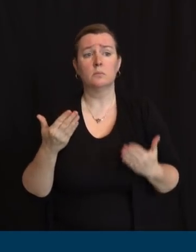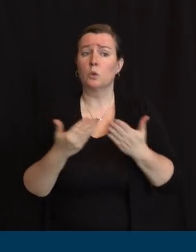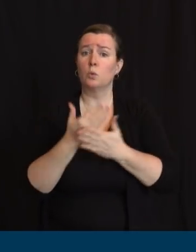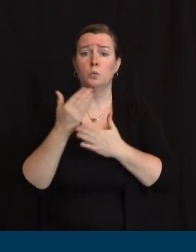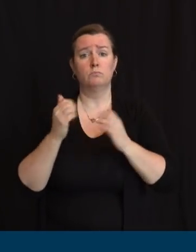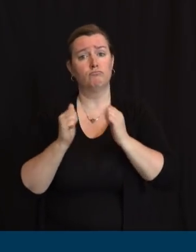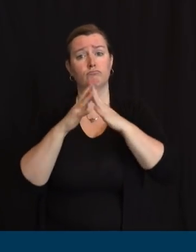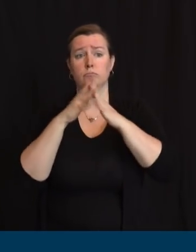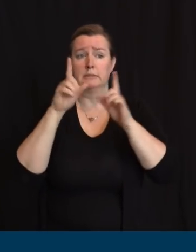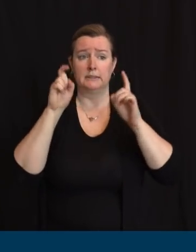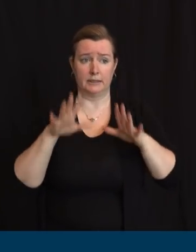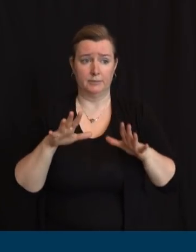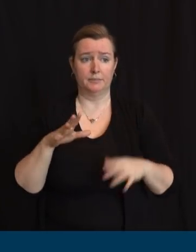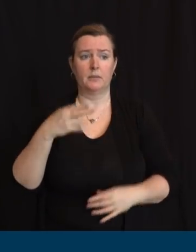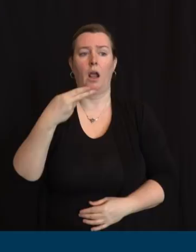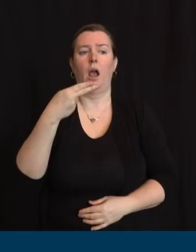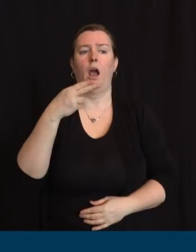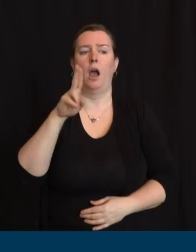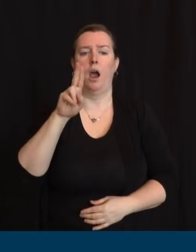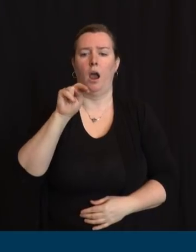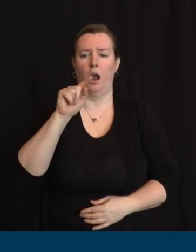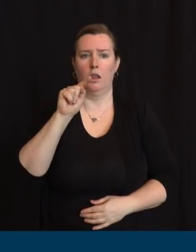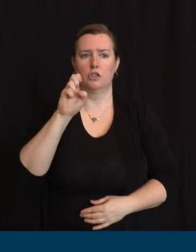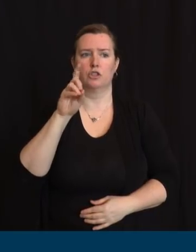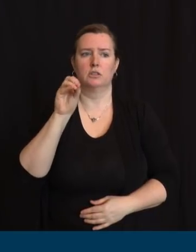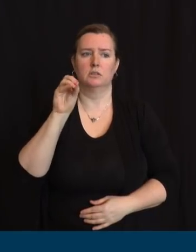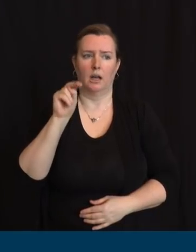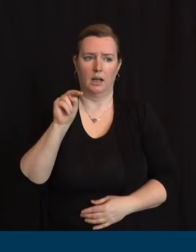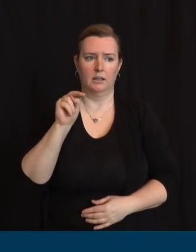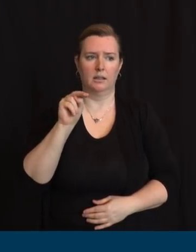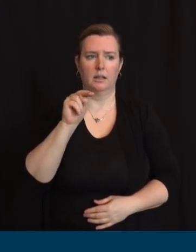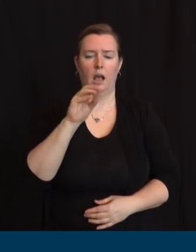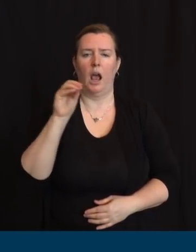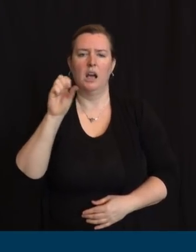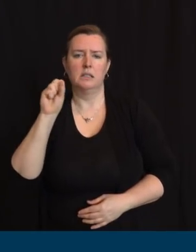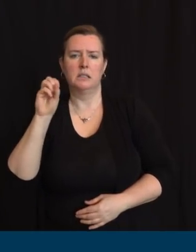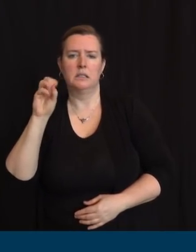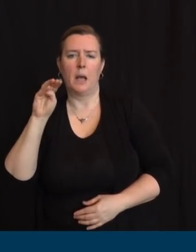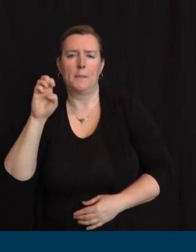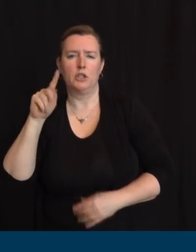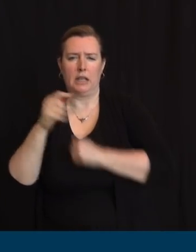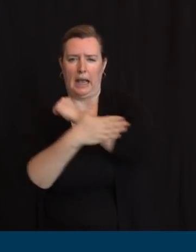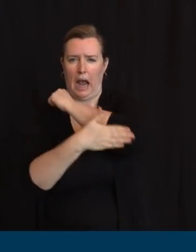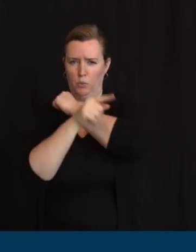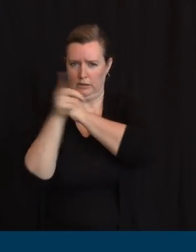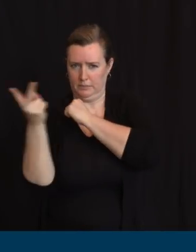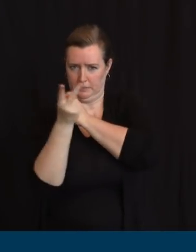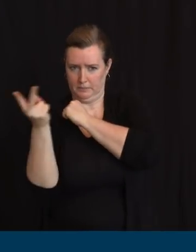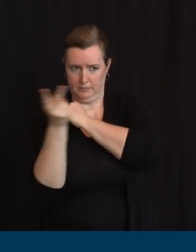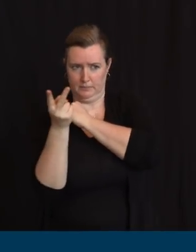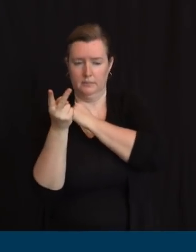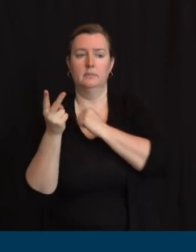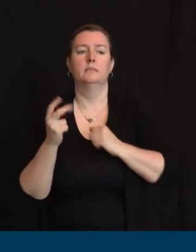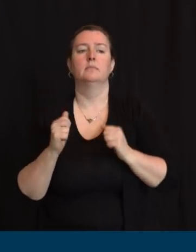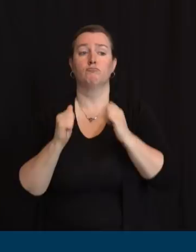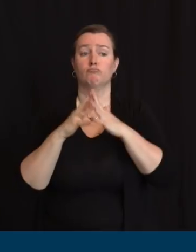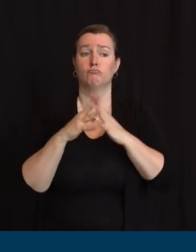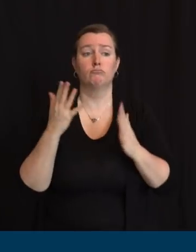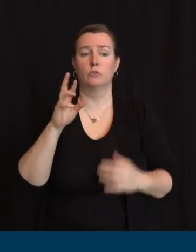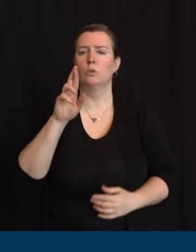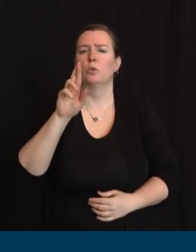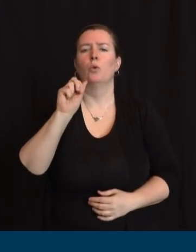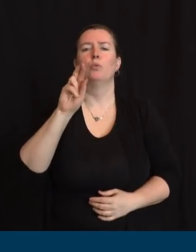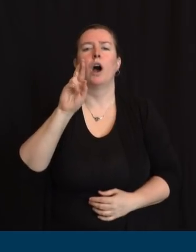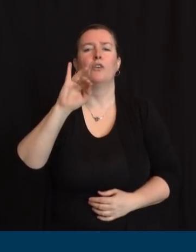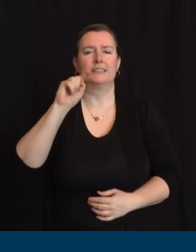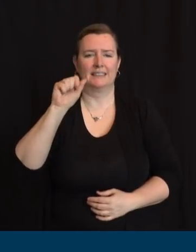April 16, on the campus of Raritan Valley Community College. Testing will be by appointment only to residents age 5